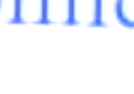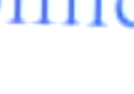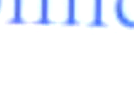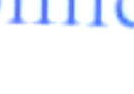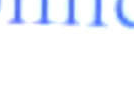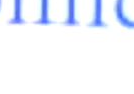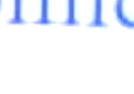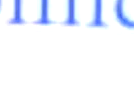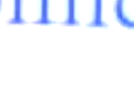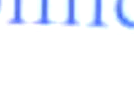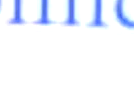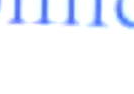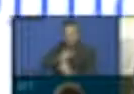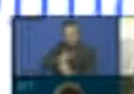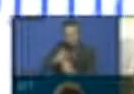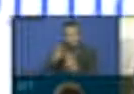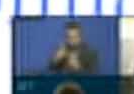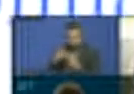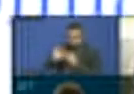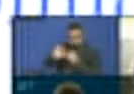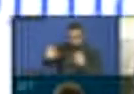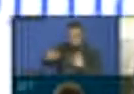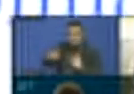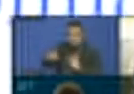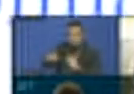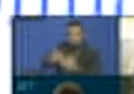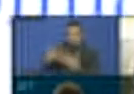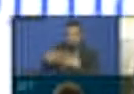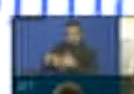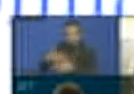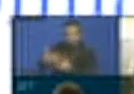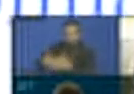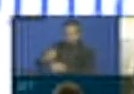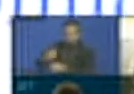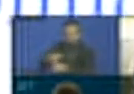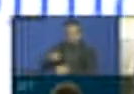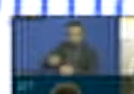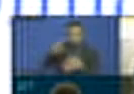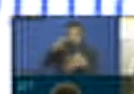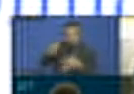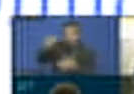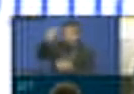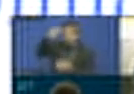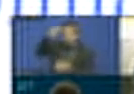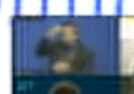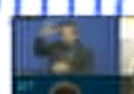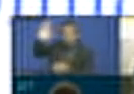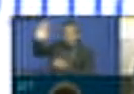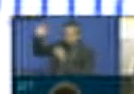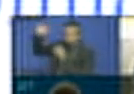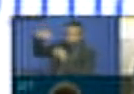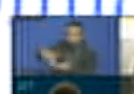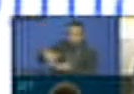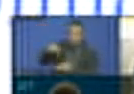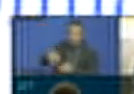and integrate local action and local governments into SDG and agenda 2063 processes. You're making a strong call to